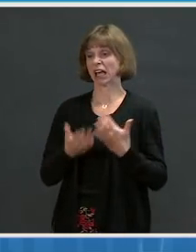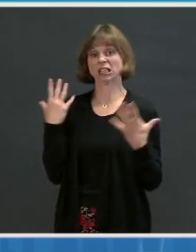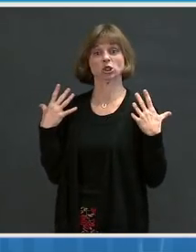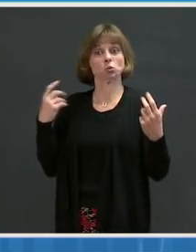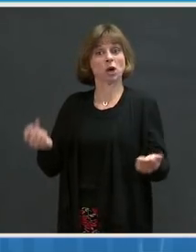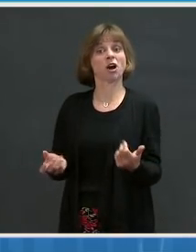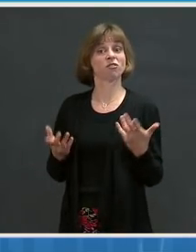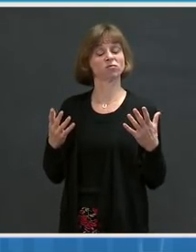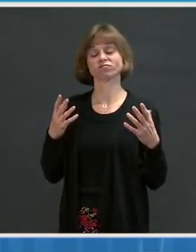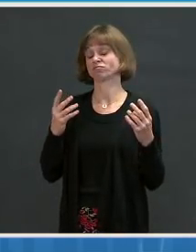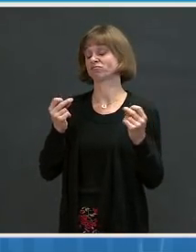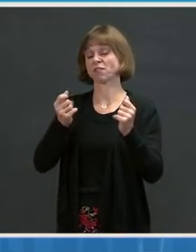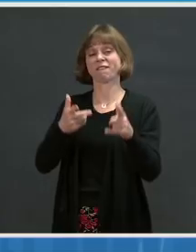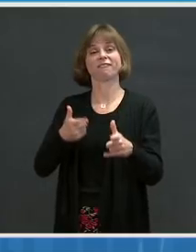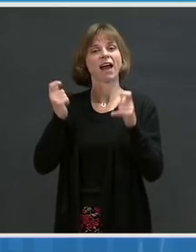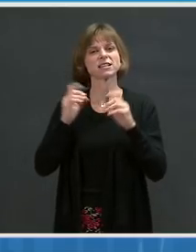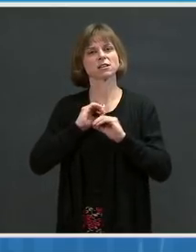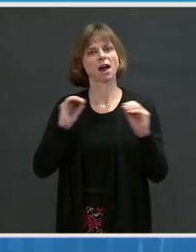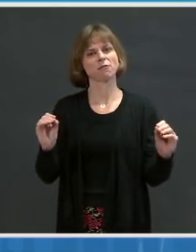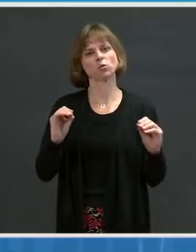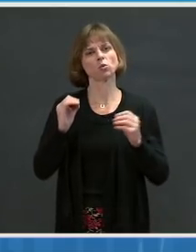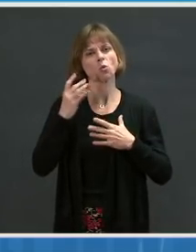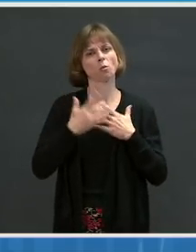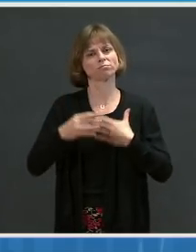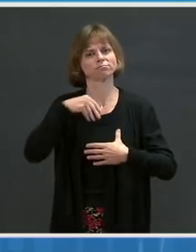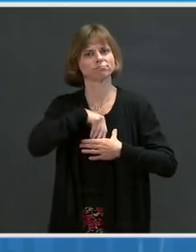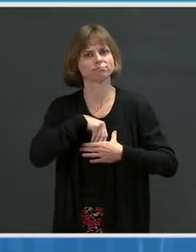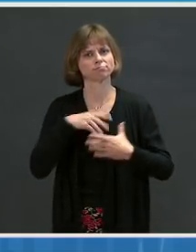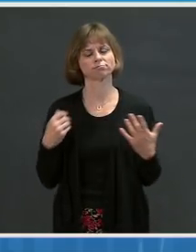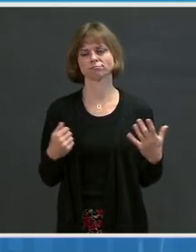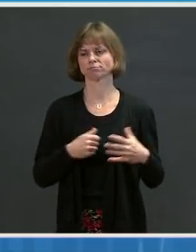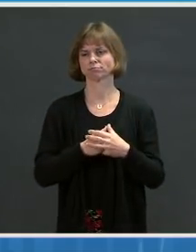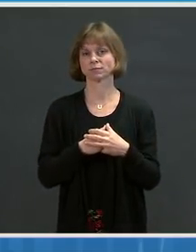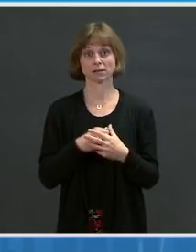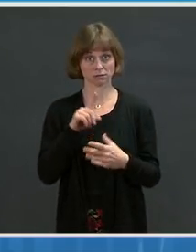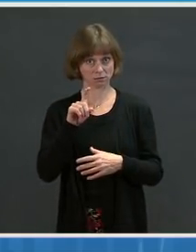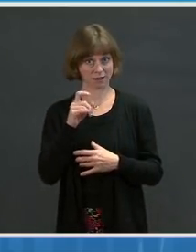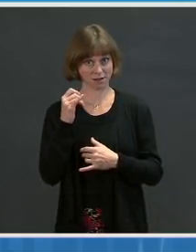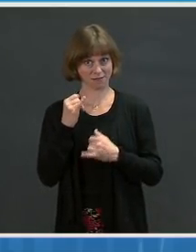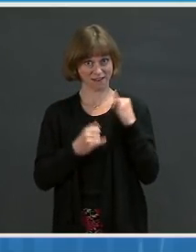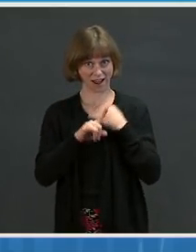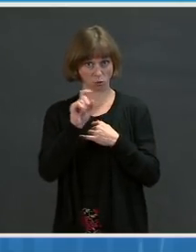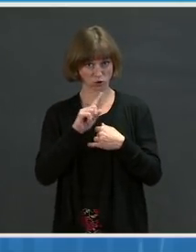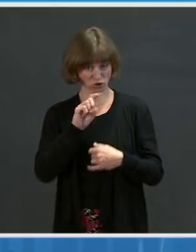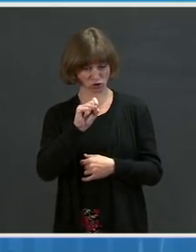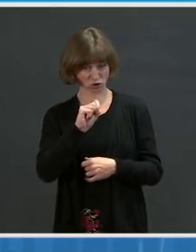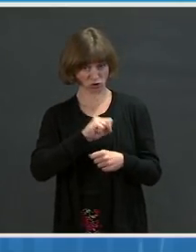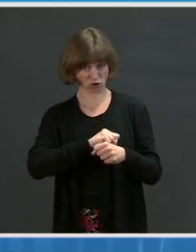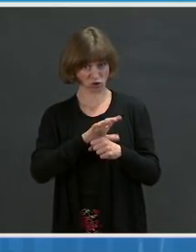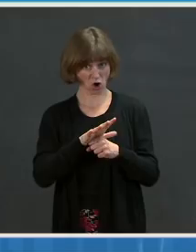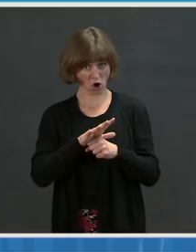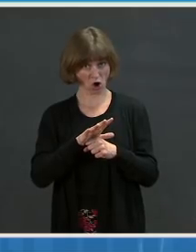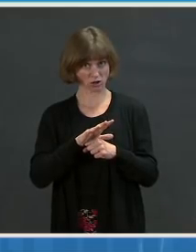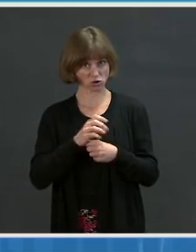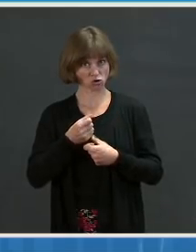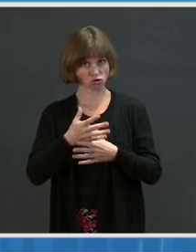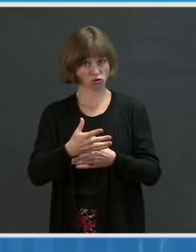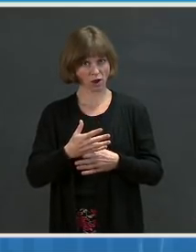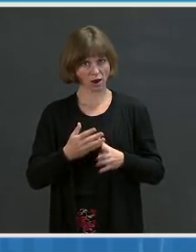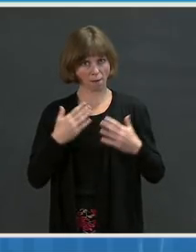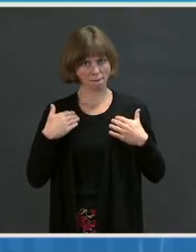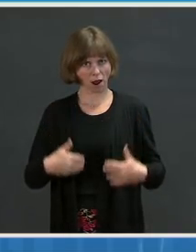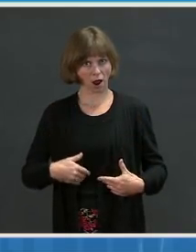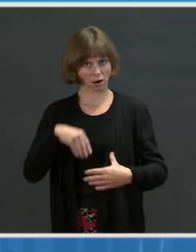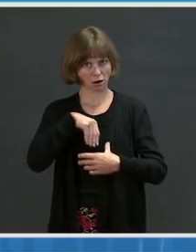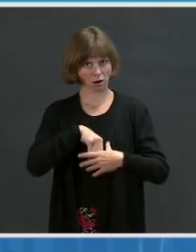sequela? And finally, does SARS-CoV-2 infection trigger changes in the body that